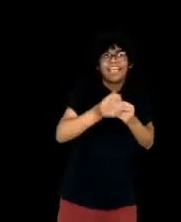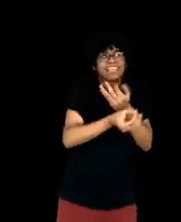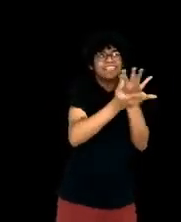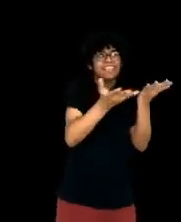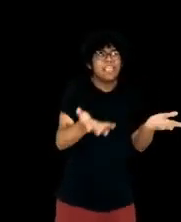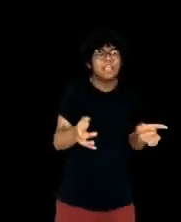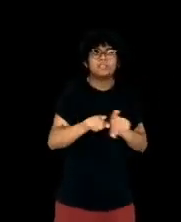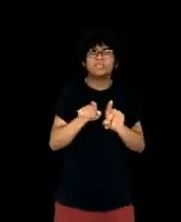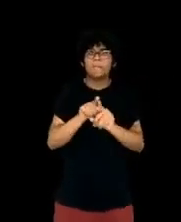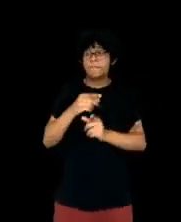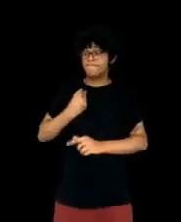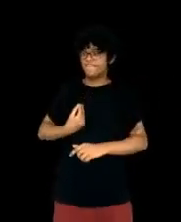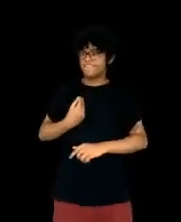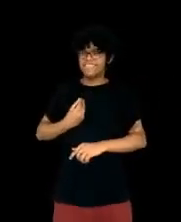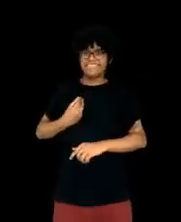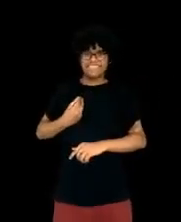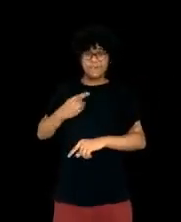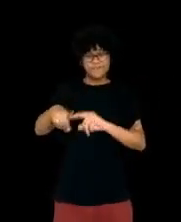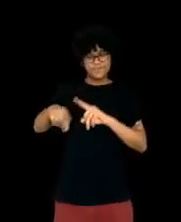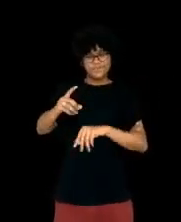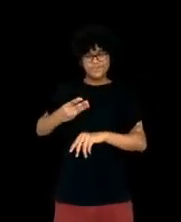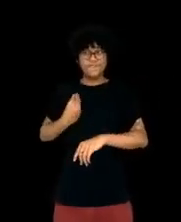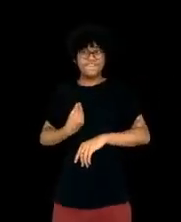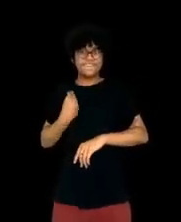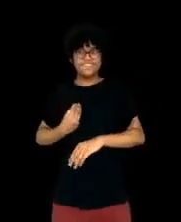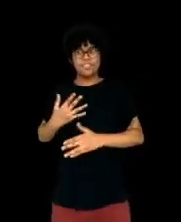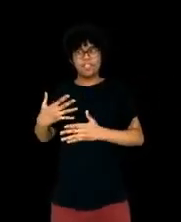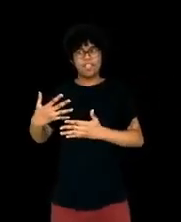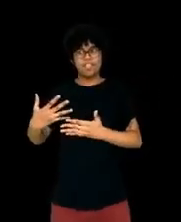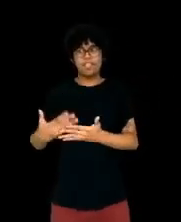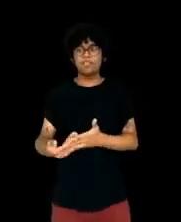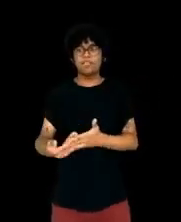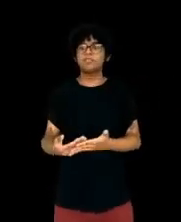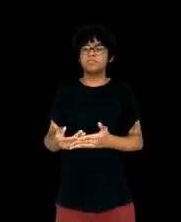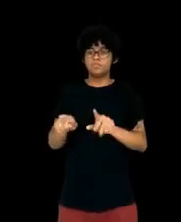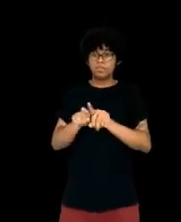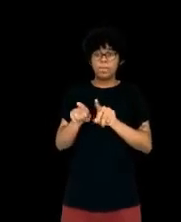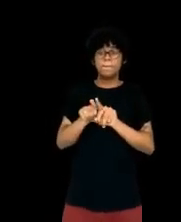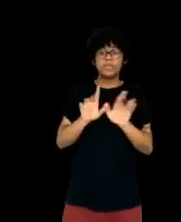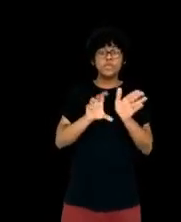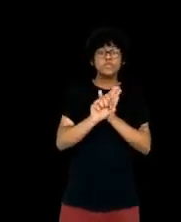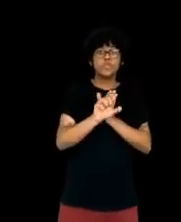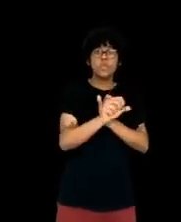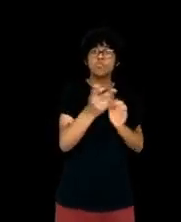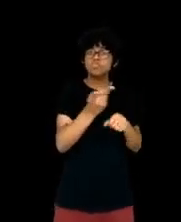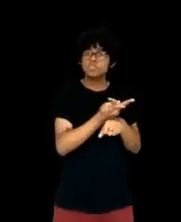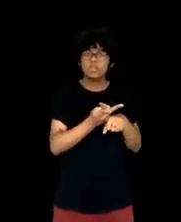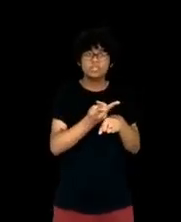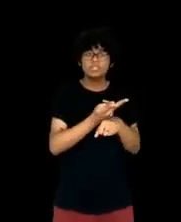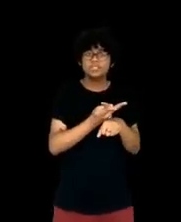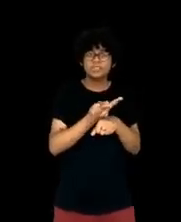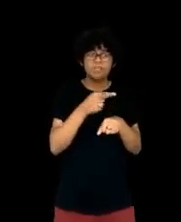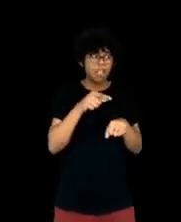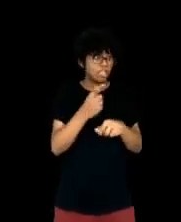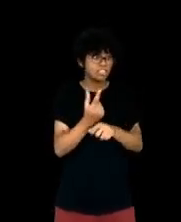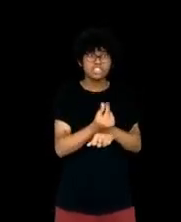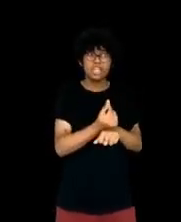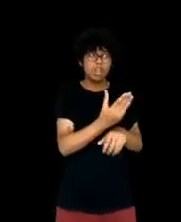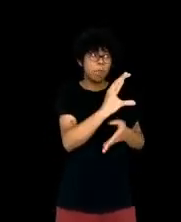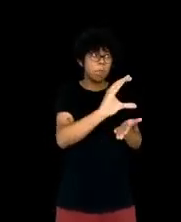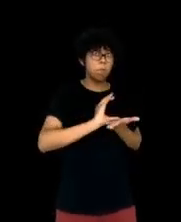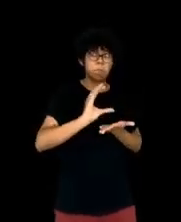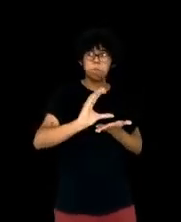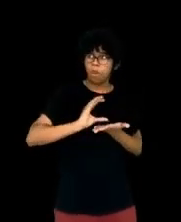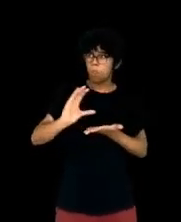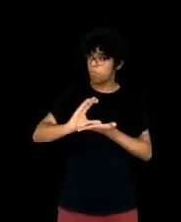search. And it makes so much money, it would probably be a little silly to think that anyone in the Google finance department